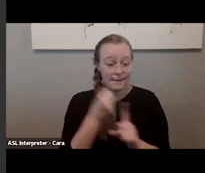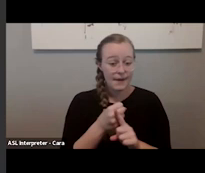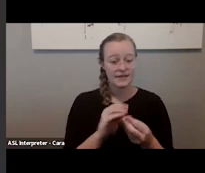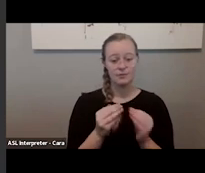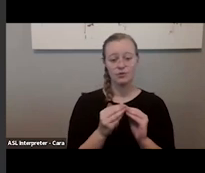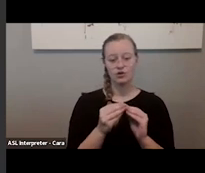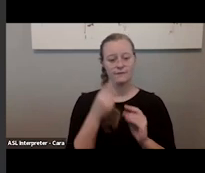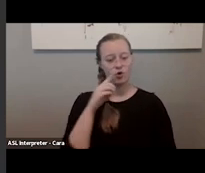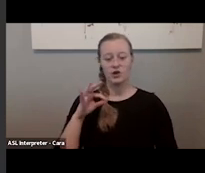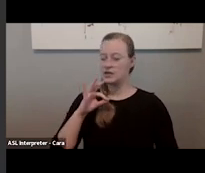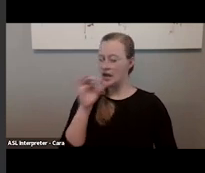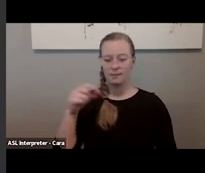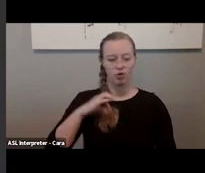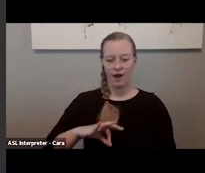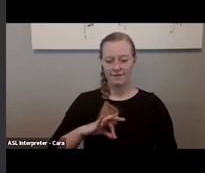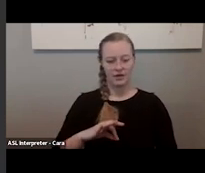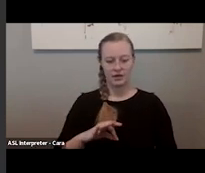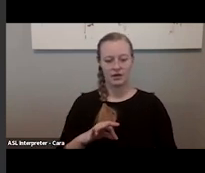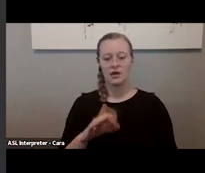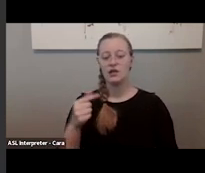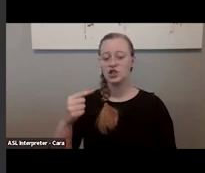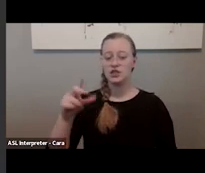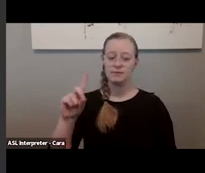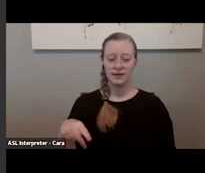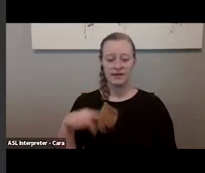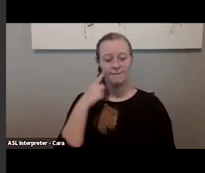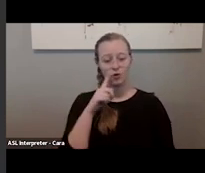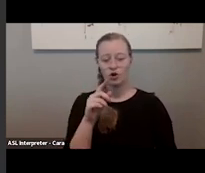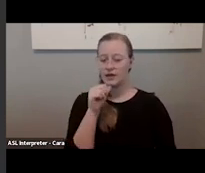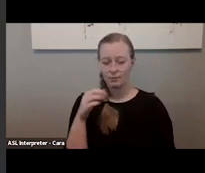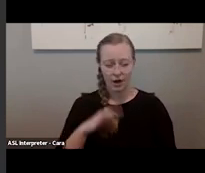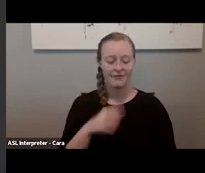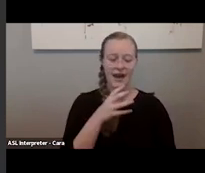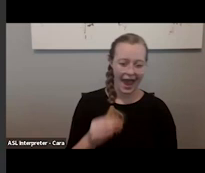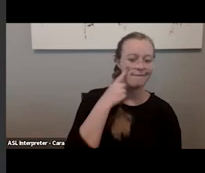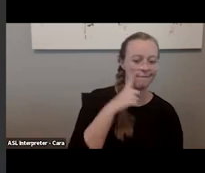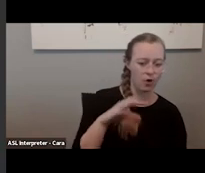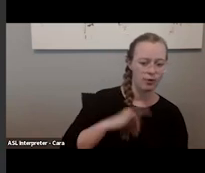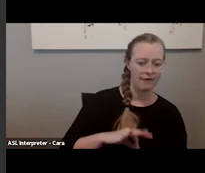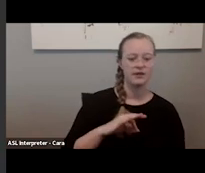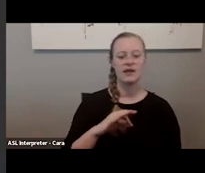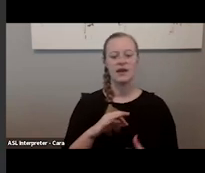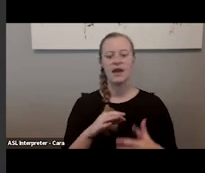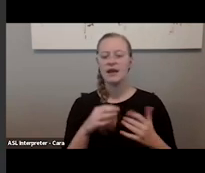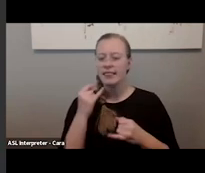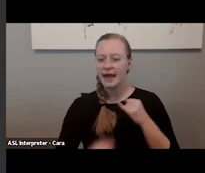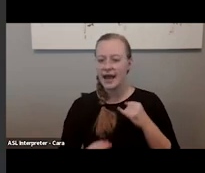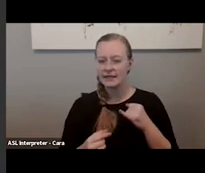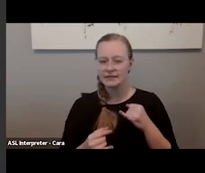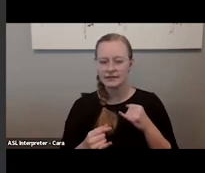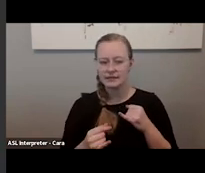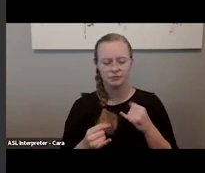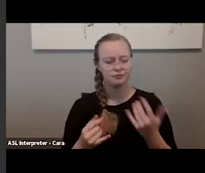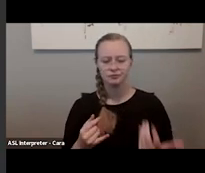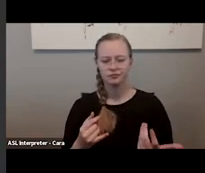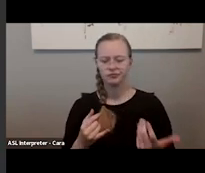economic impact numbers are only for the nonprofit. And then finally, in the last row is about what is the